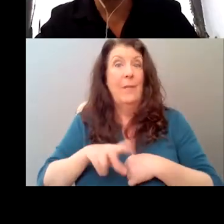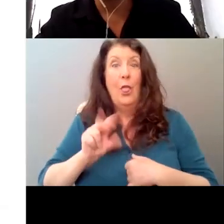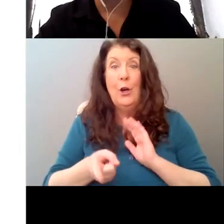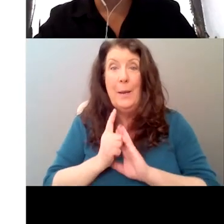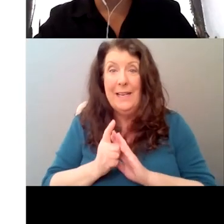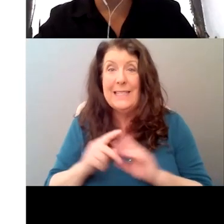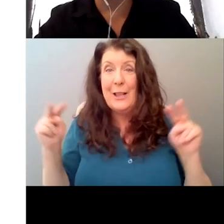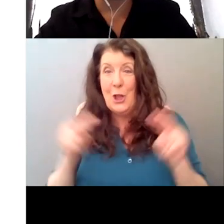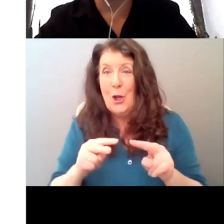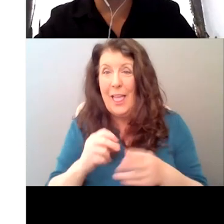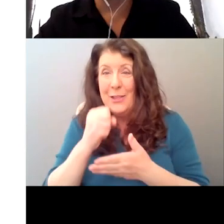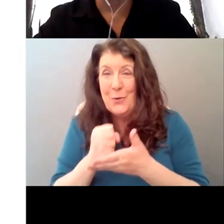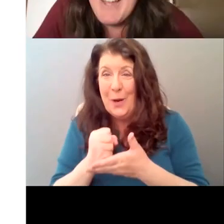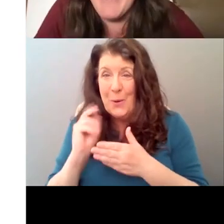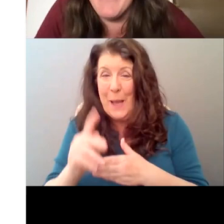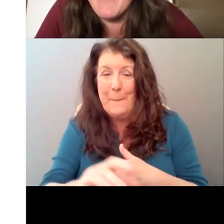Cue the pages, Kat. Oh, there we go.